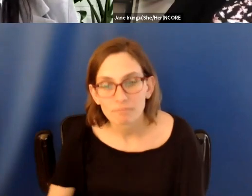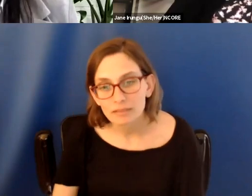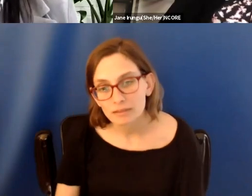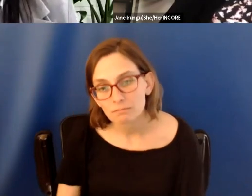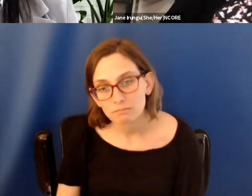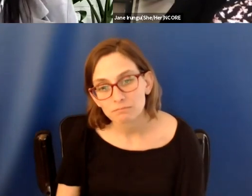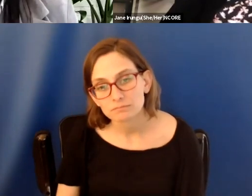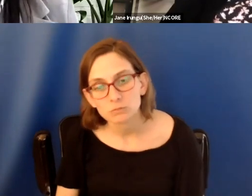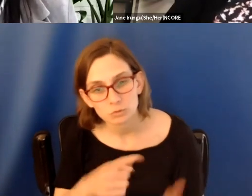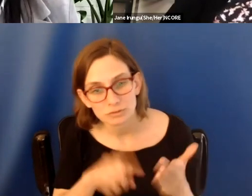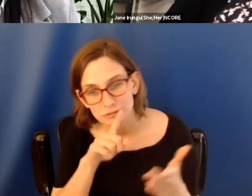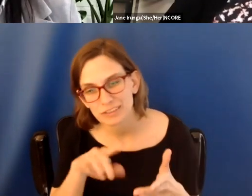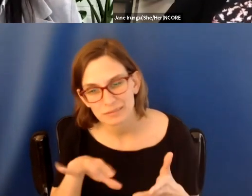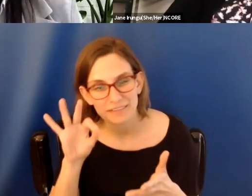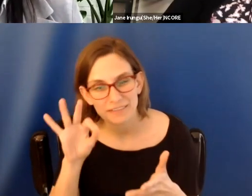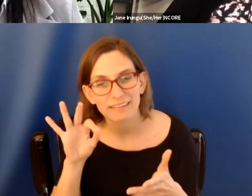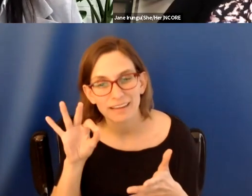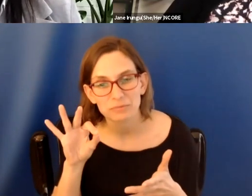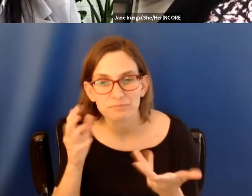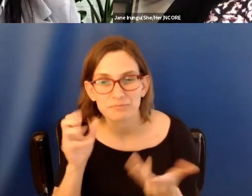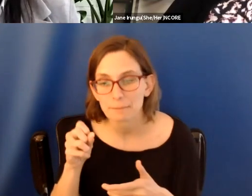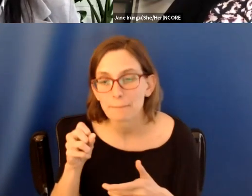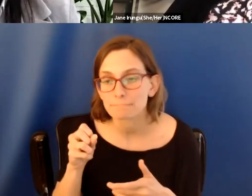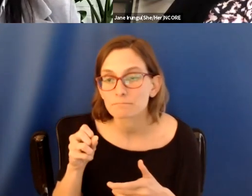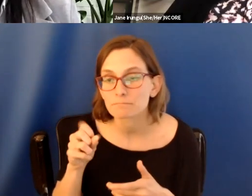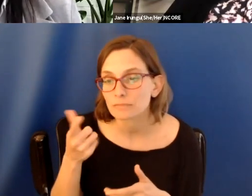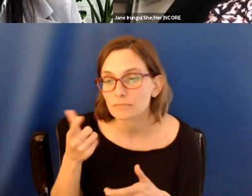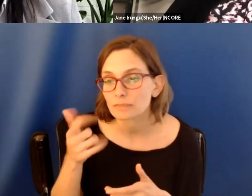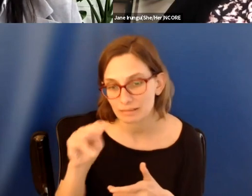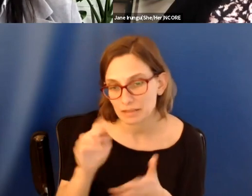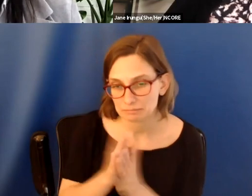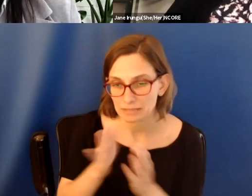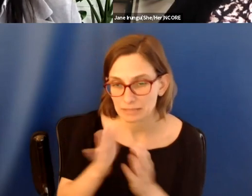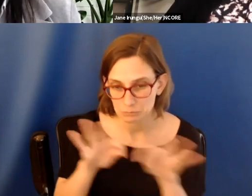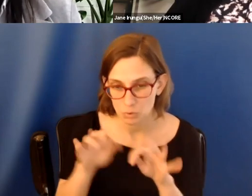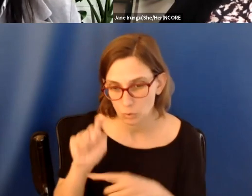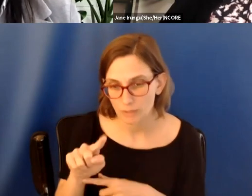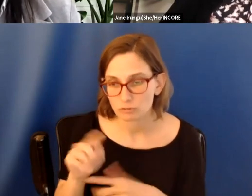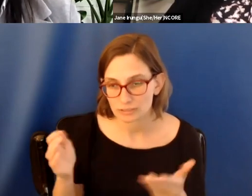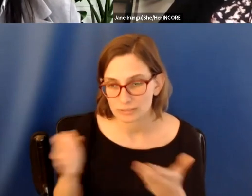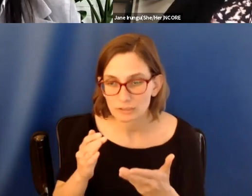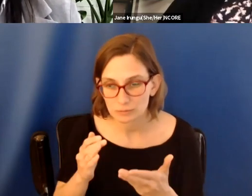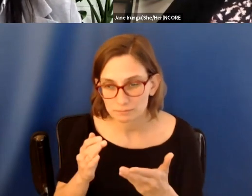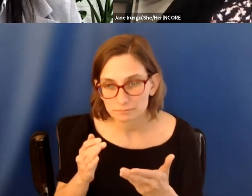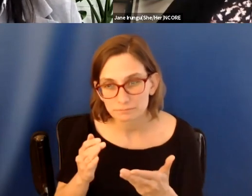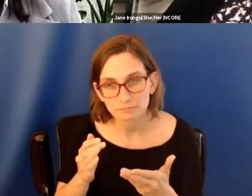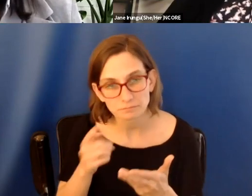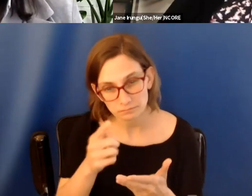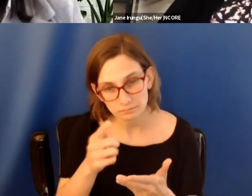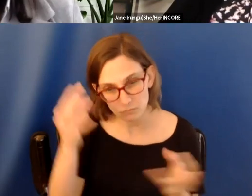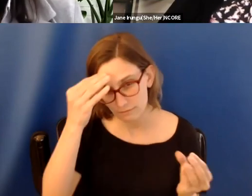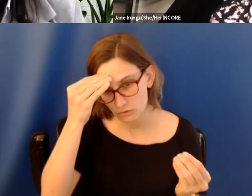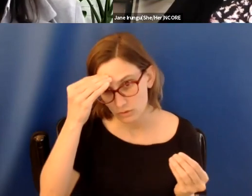to find out and then get the right company for that. So Glenn is asking a very important question here. And, um, have you thought